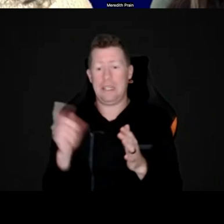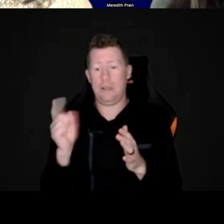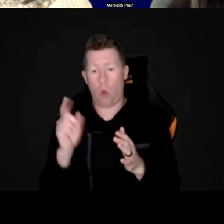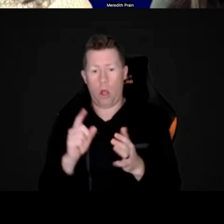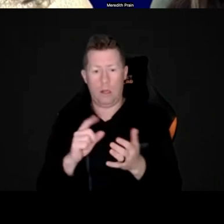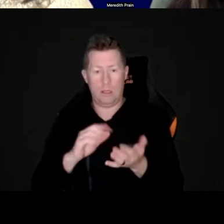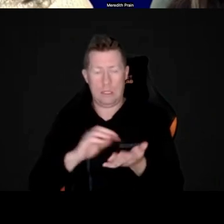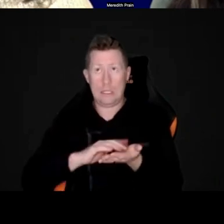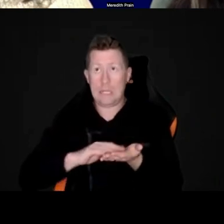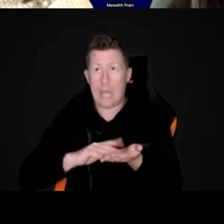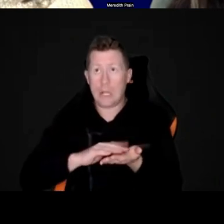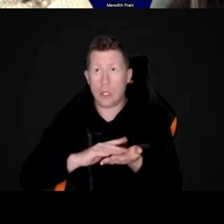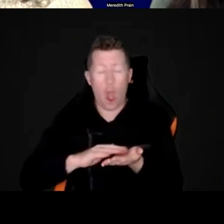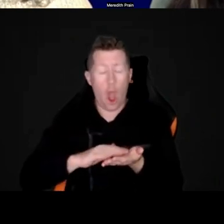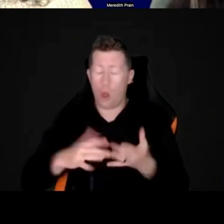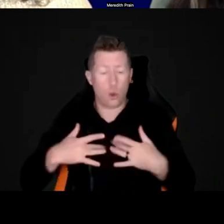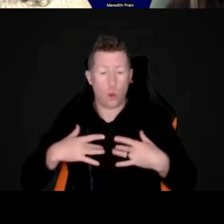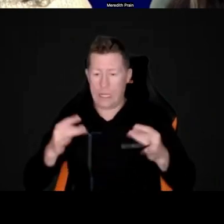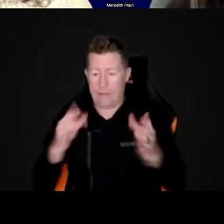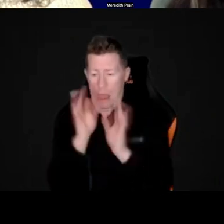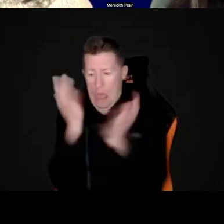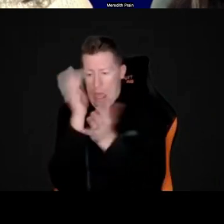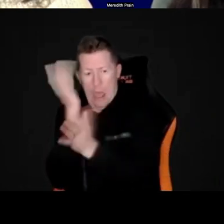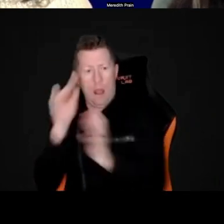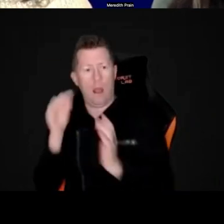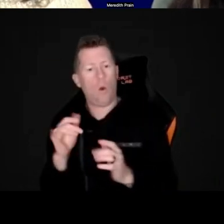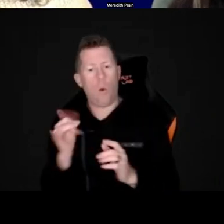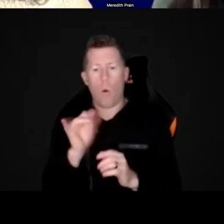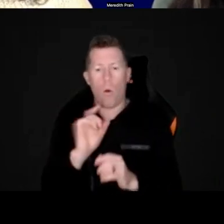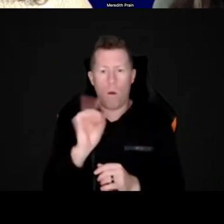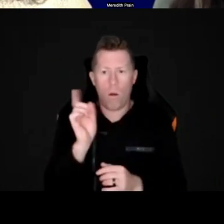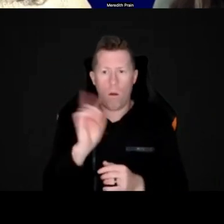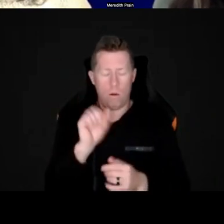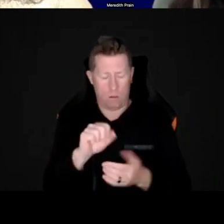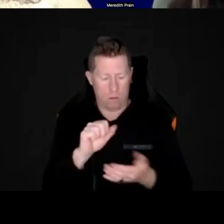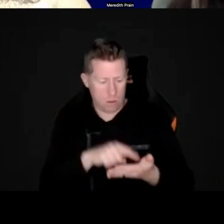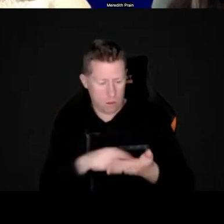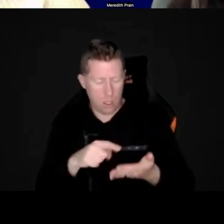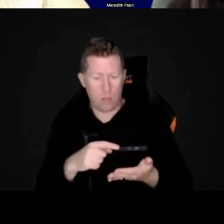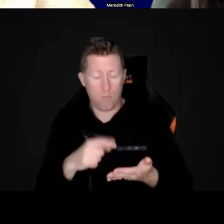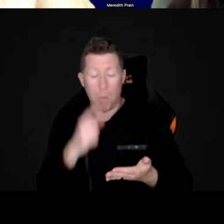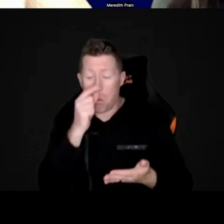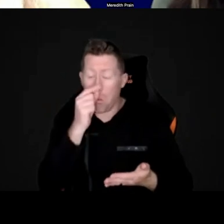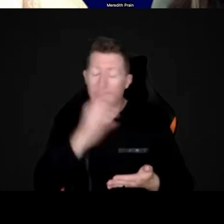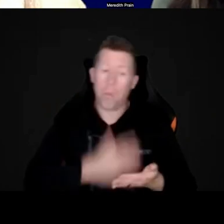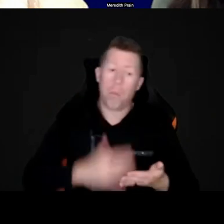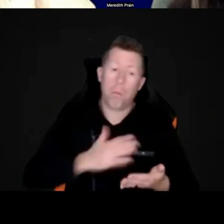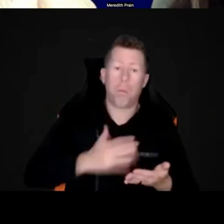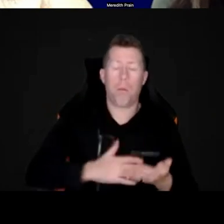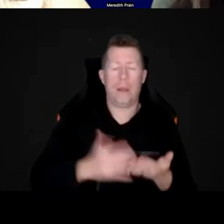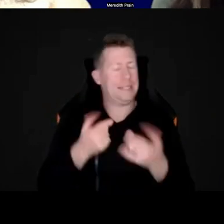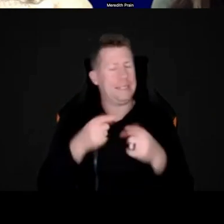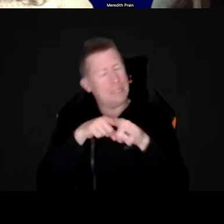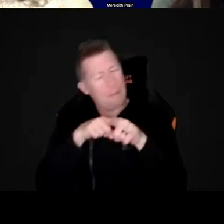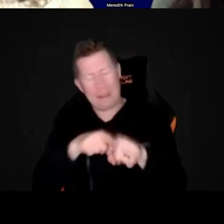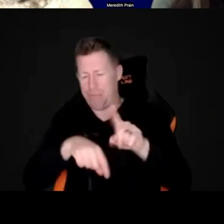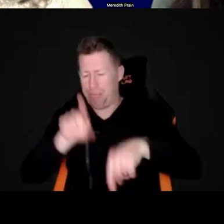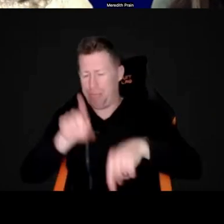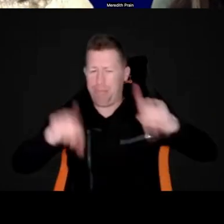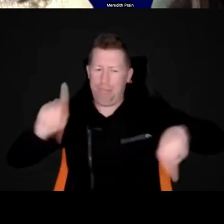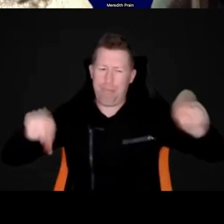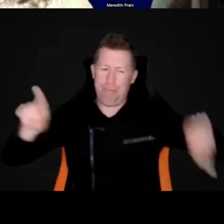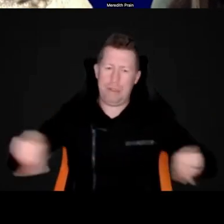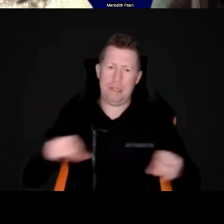and make sure that, um, and their dexterity to make sure that this is something that can, you can go down this path.